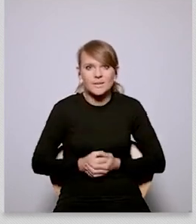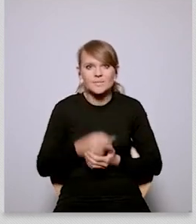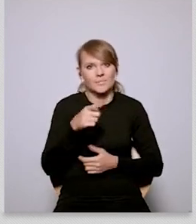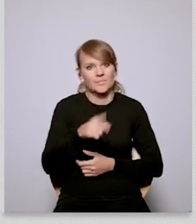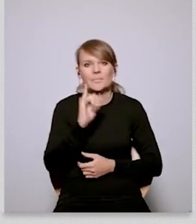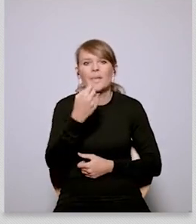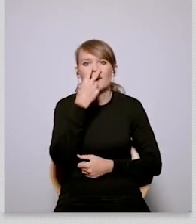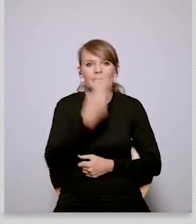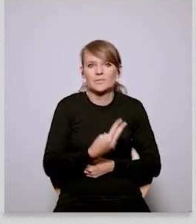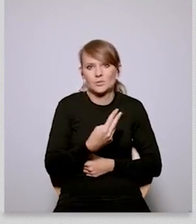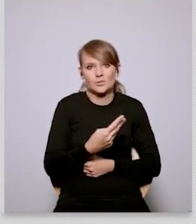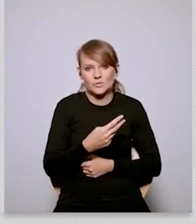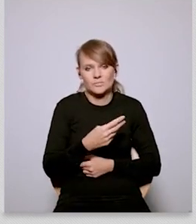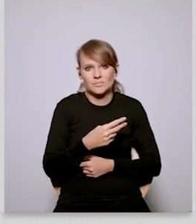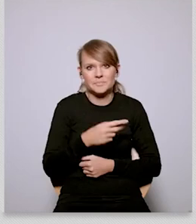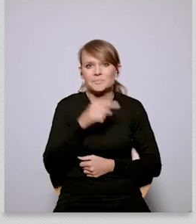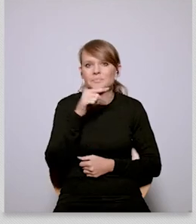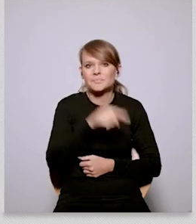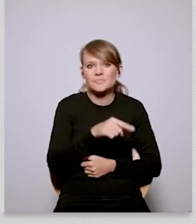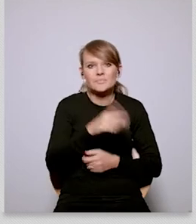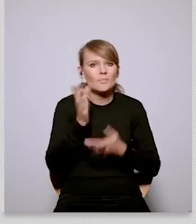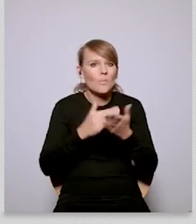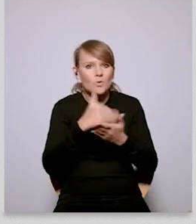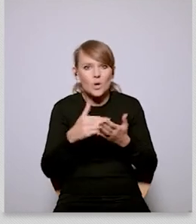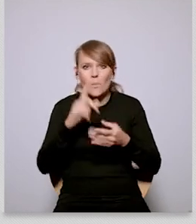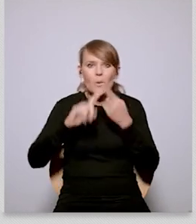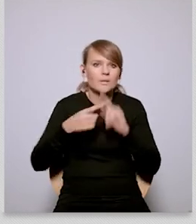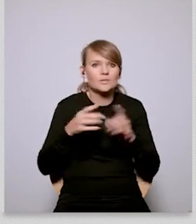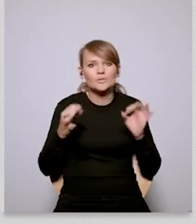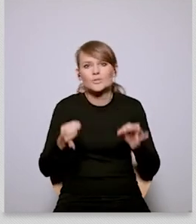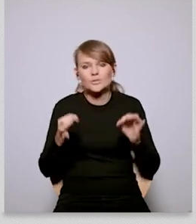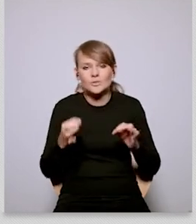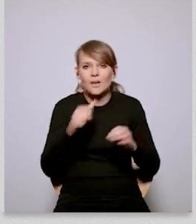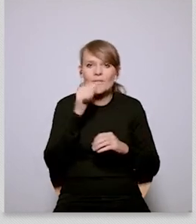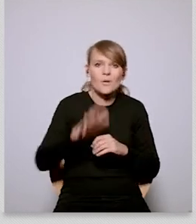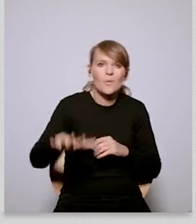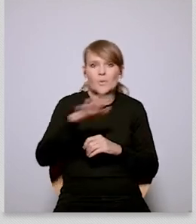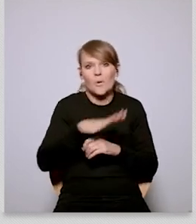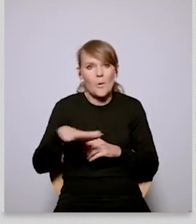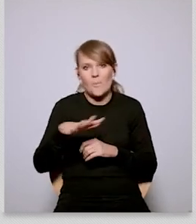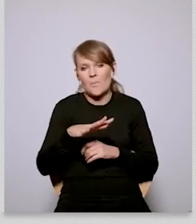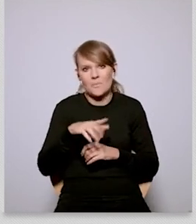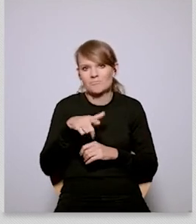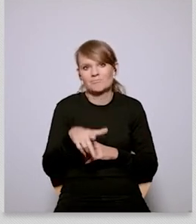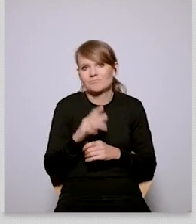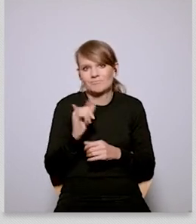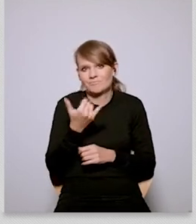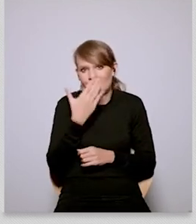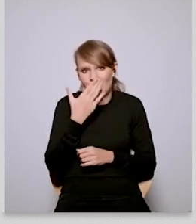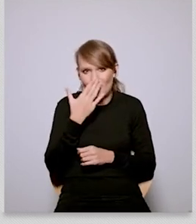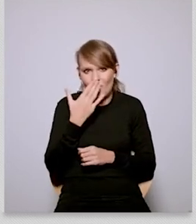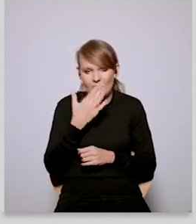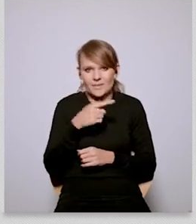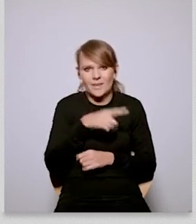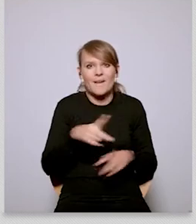other threats in the discussion that are also essential so what from what is the map of the current